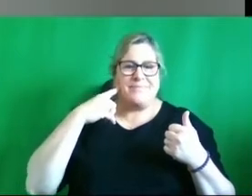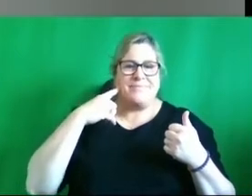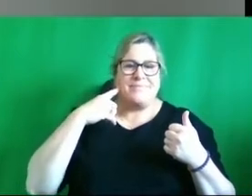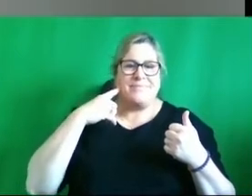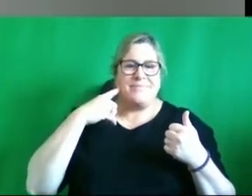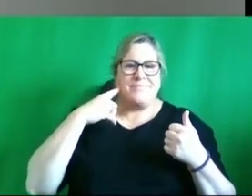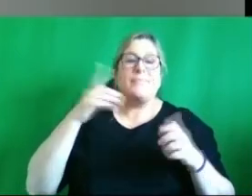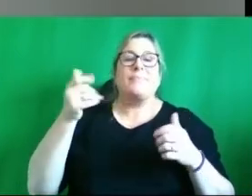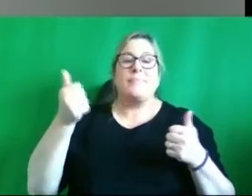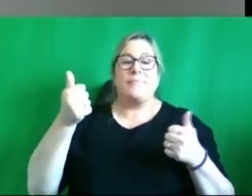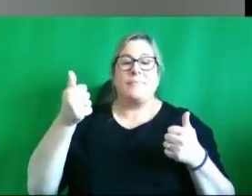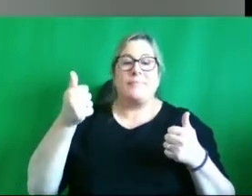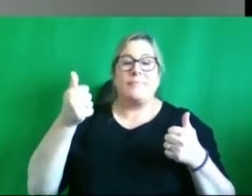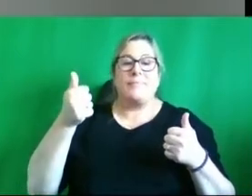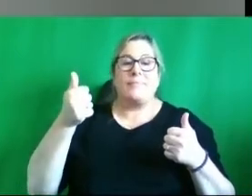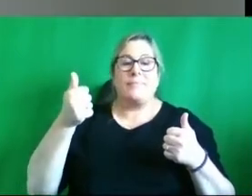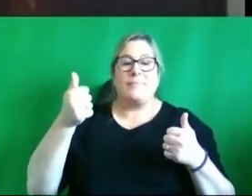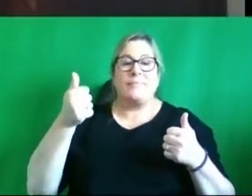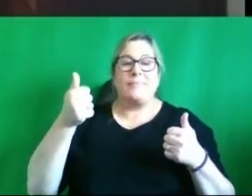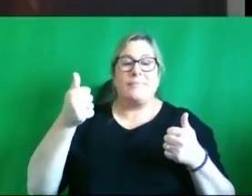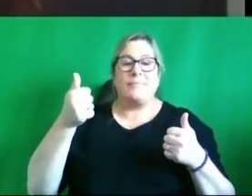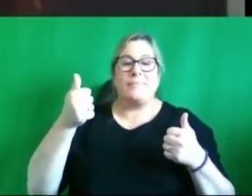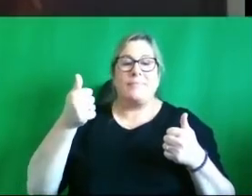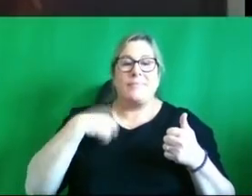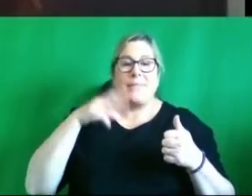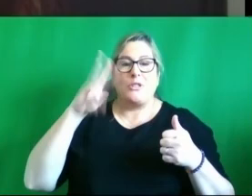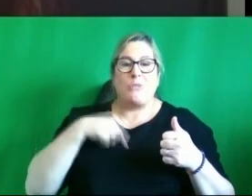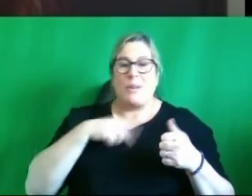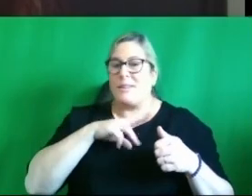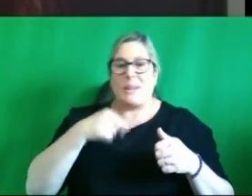okay sorry the wrong i think you have the wrong participant there that that wasn't my question